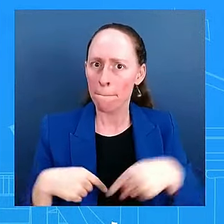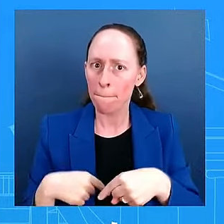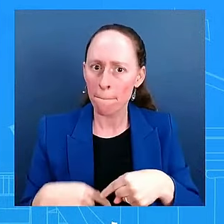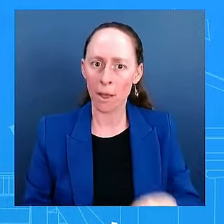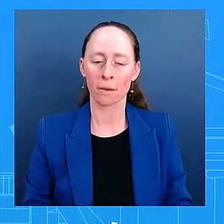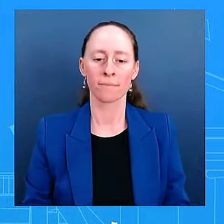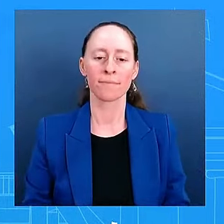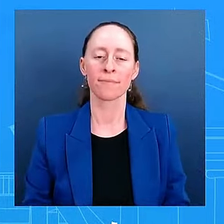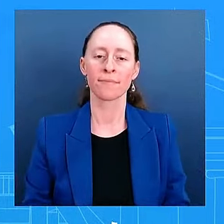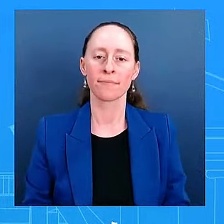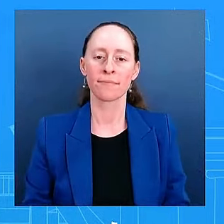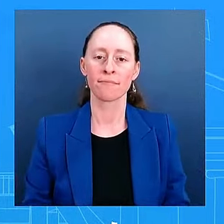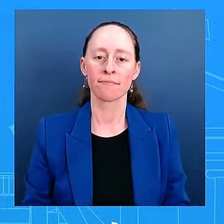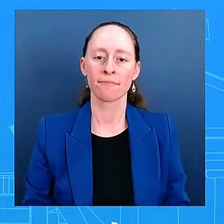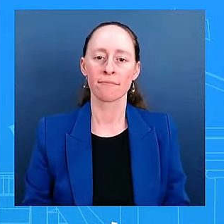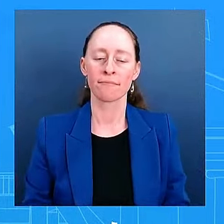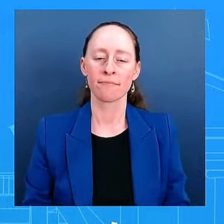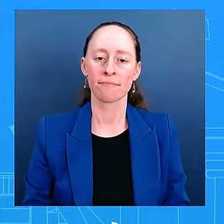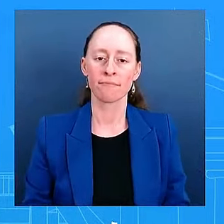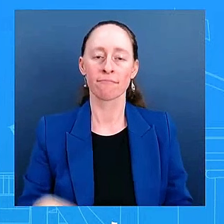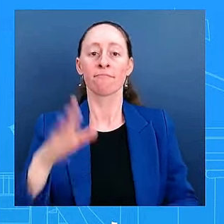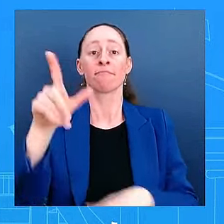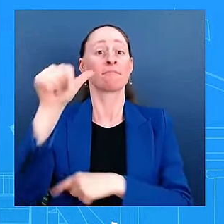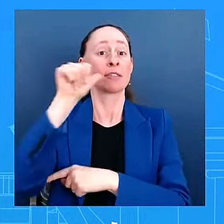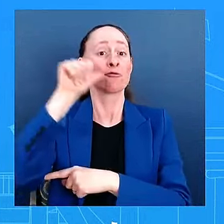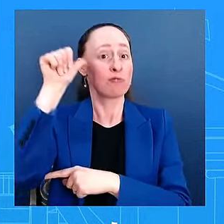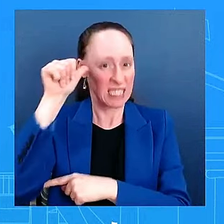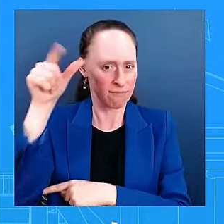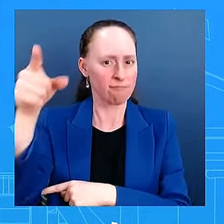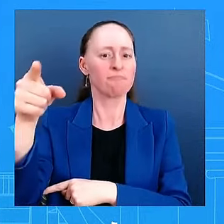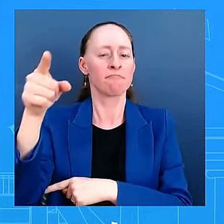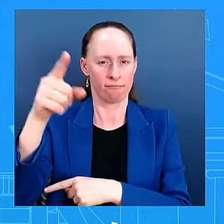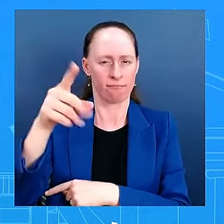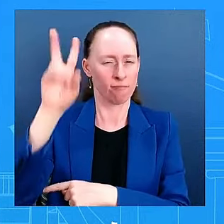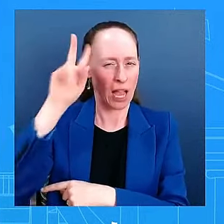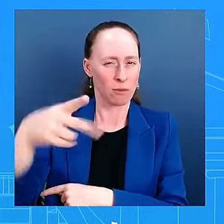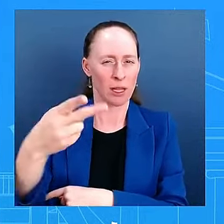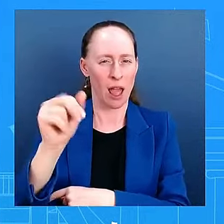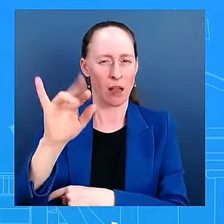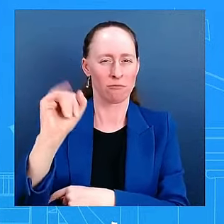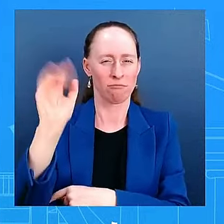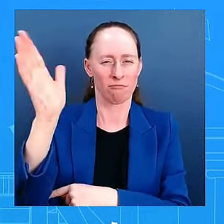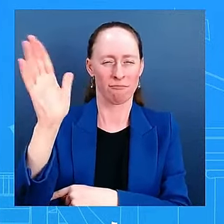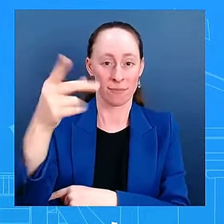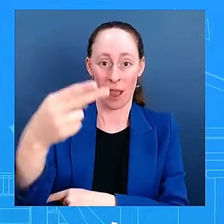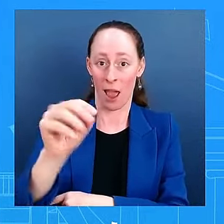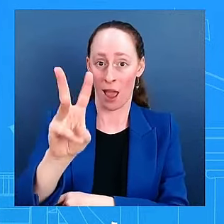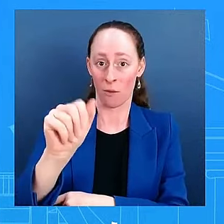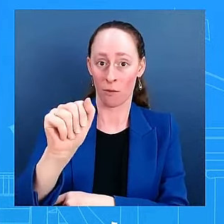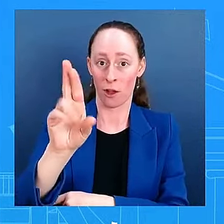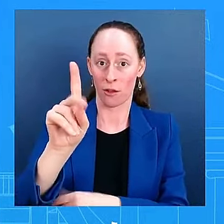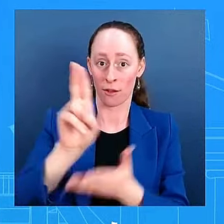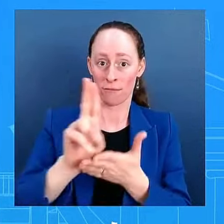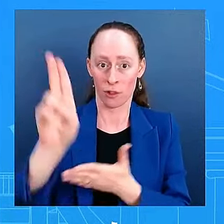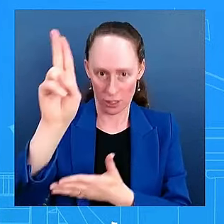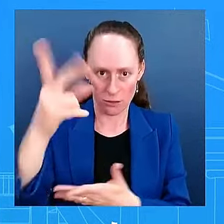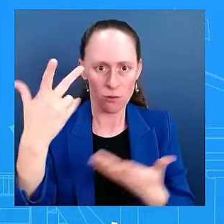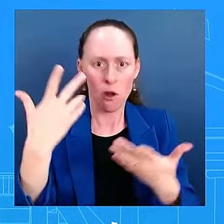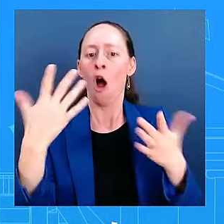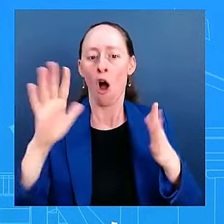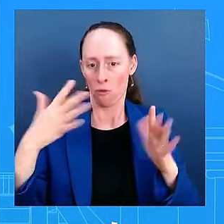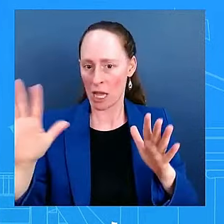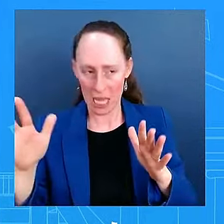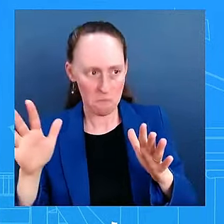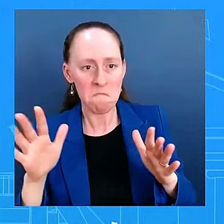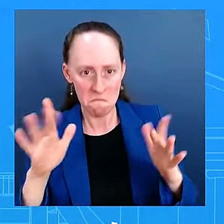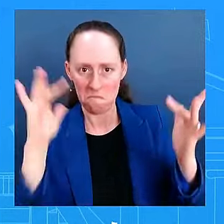invited the President-elect to the White House for them to meet our teams. Their team and our team are working on that, and we certainly